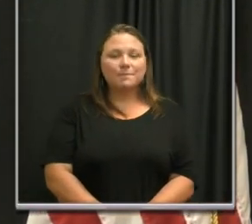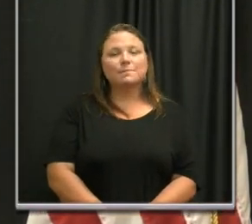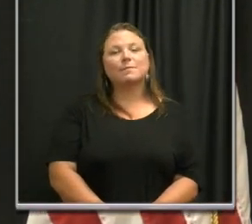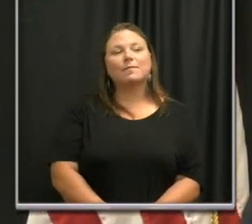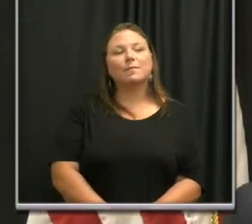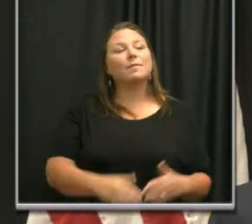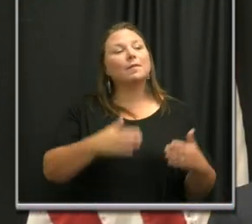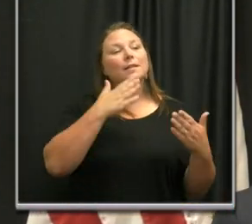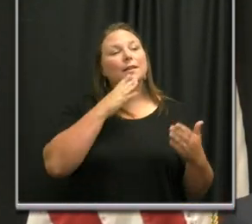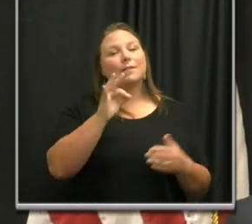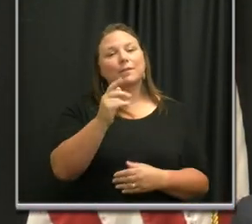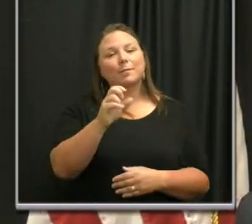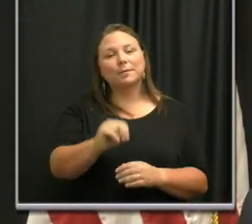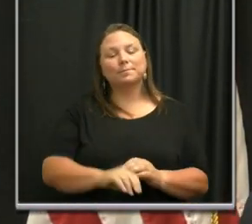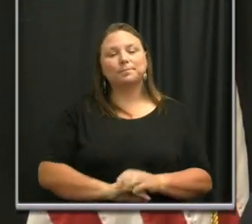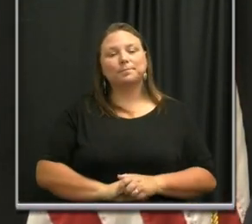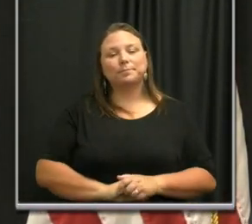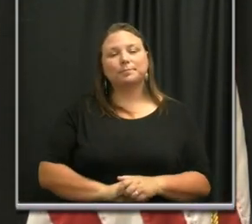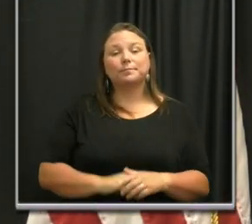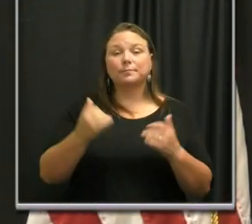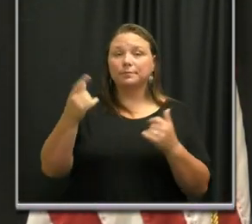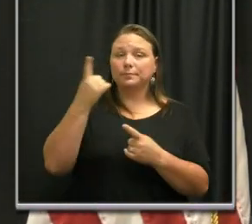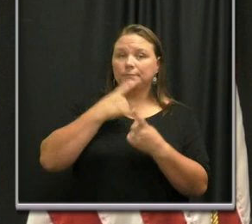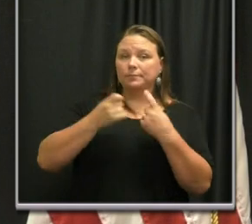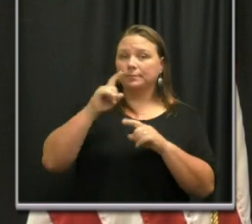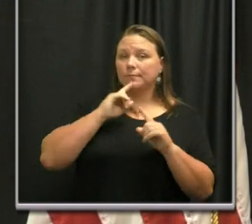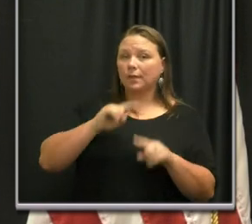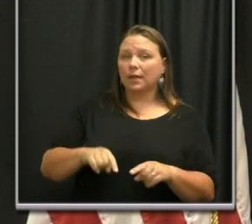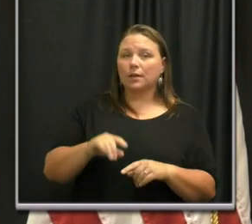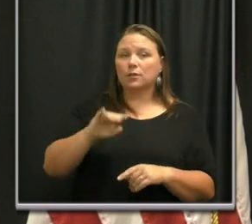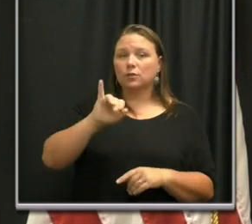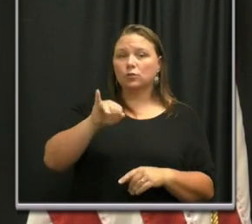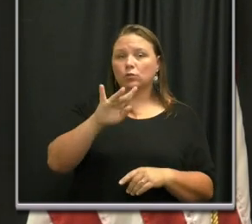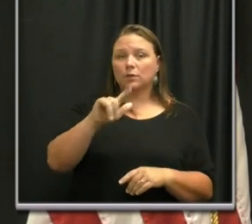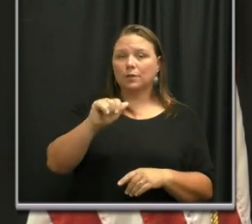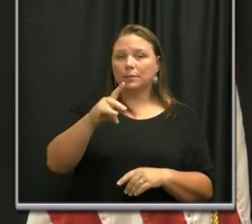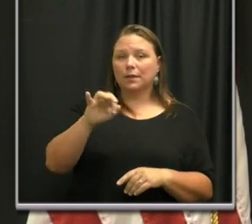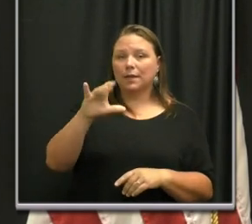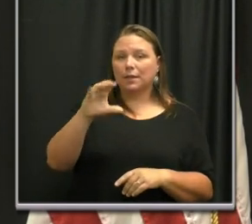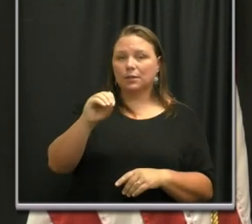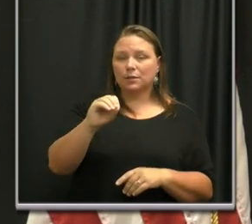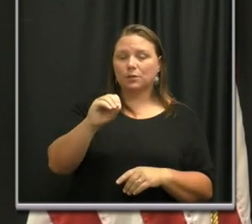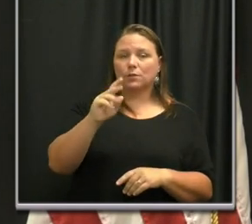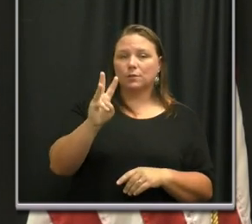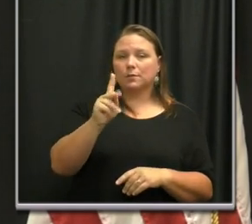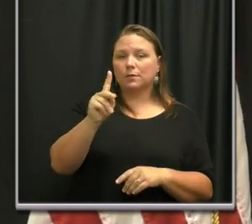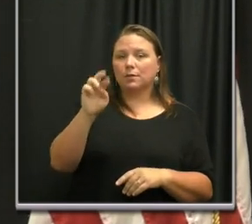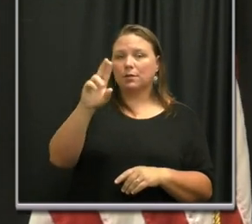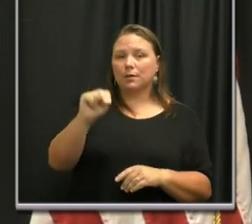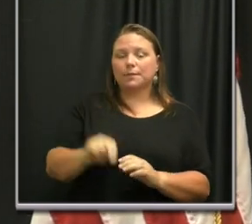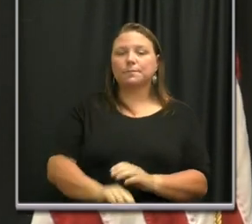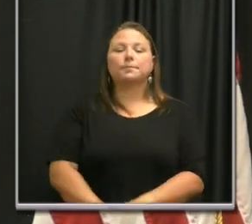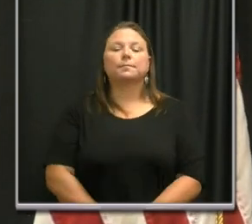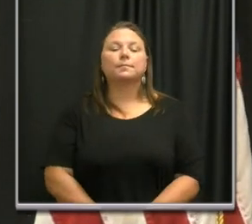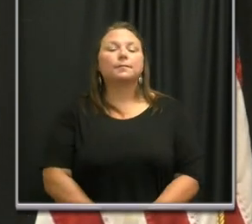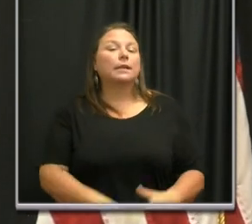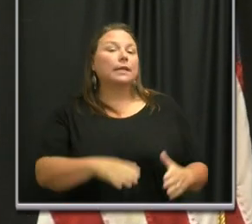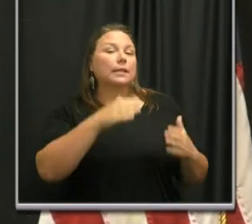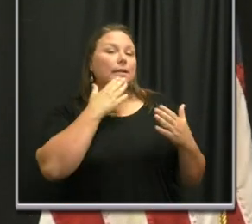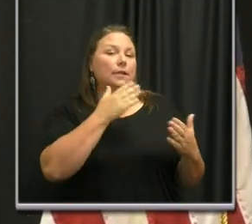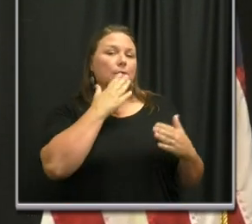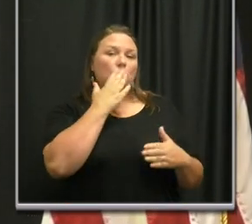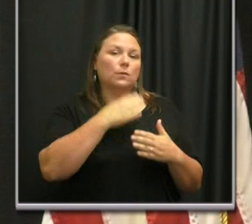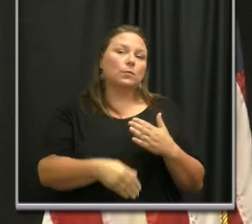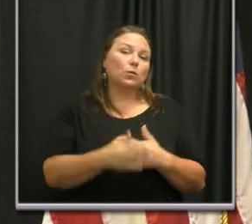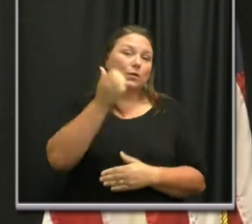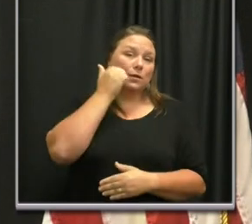Thank you, Fabian. We'll now begin taking immediate questions starting with Julia Palazzo at WKRN. Julia. Thank you, Chris. Good